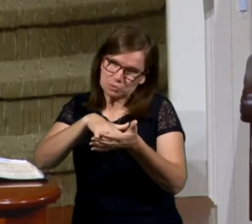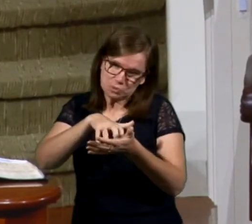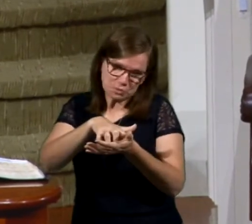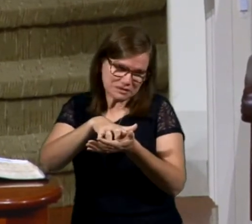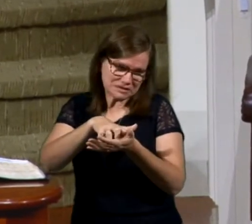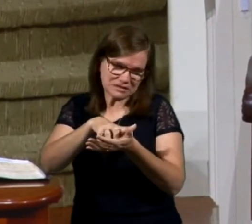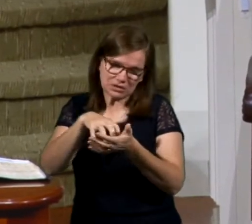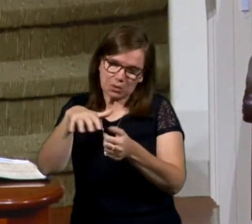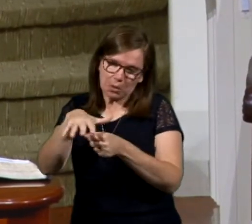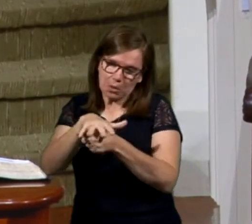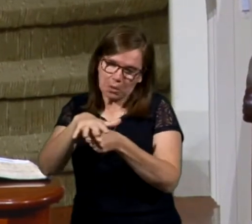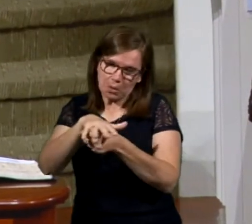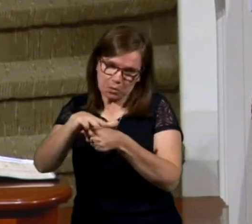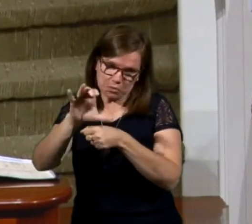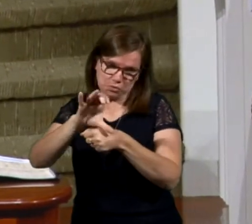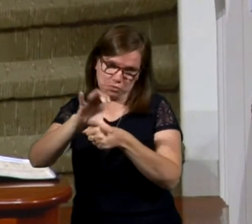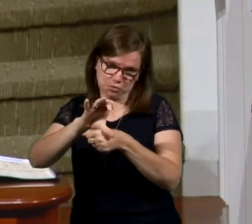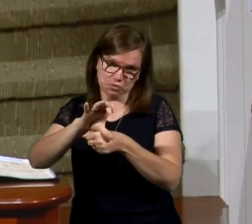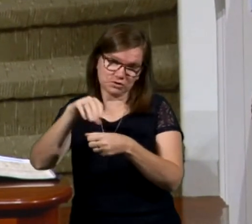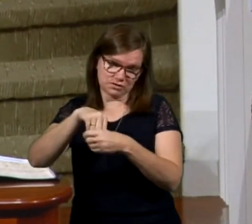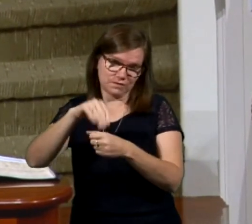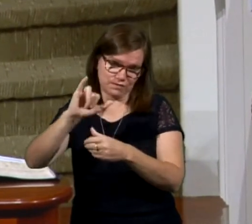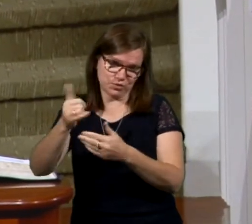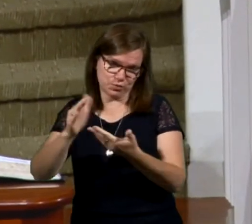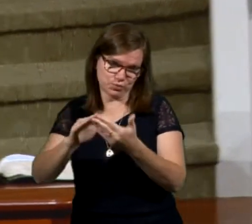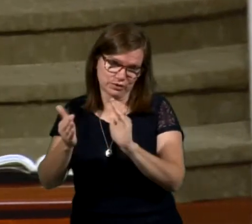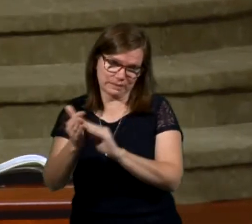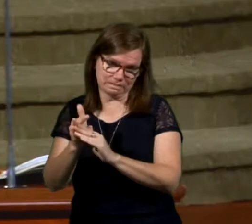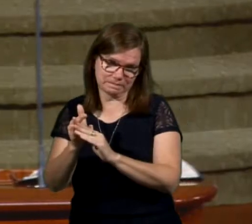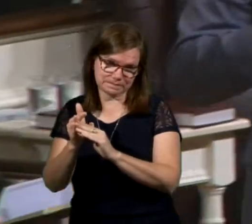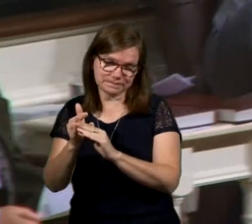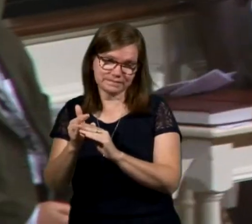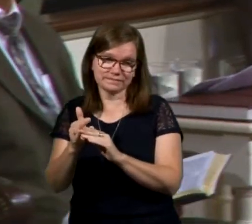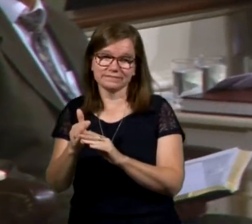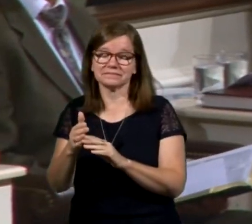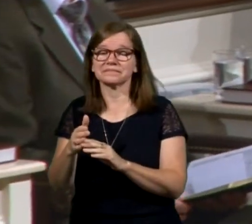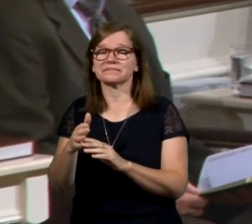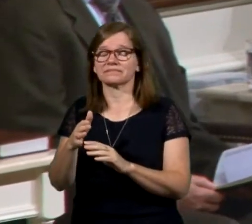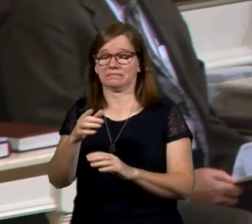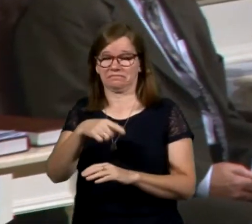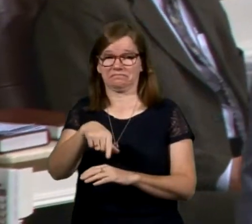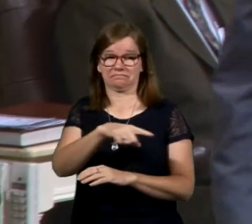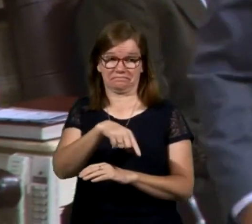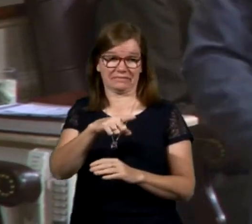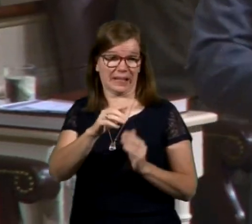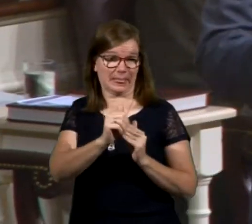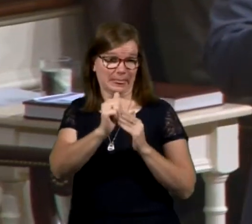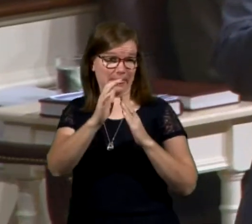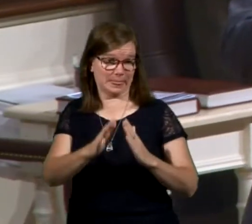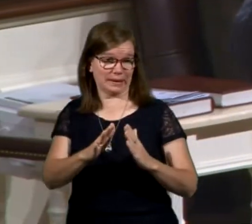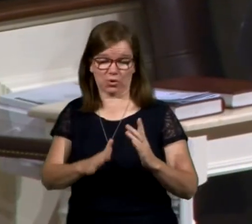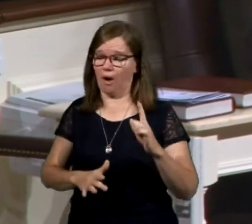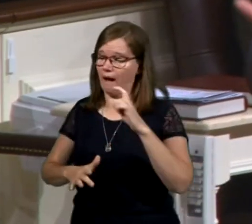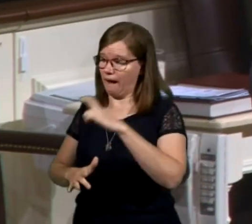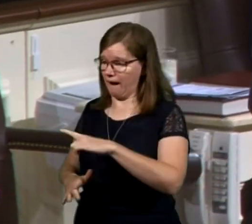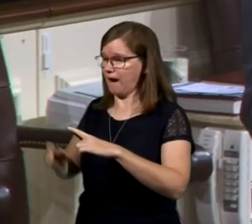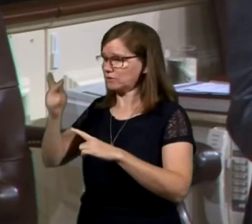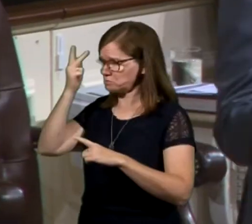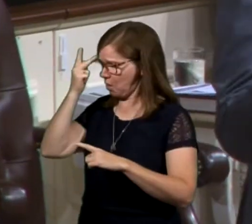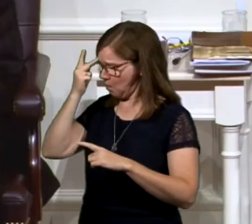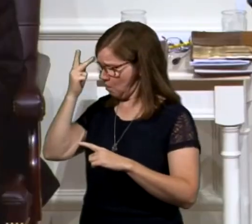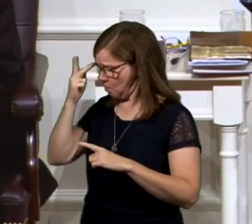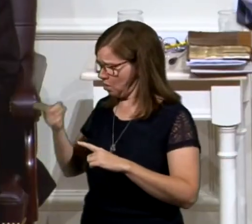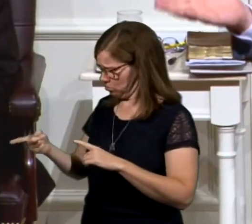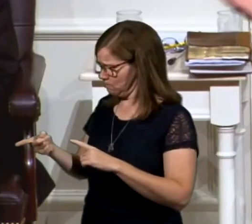local church of Jerusalem. They have asked him to go apart of a little bit of a plan to show his submission